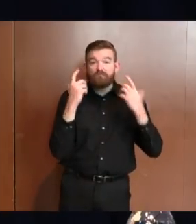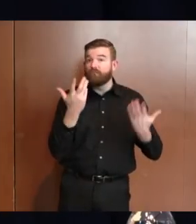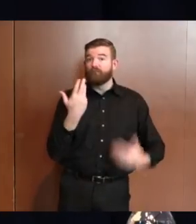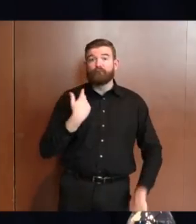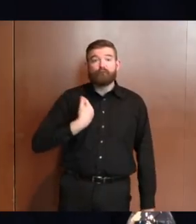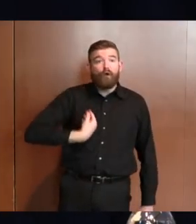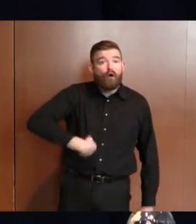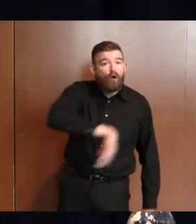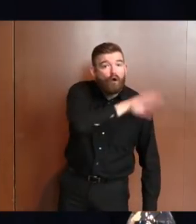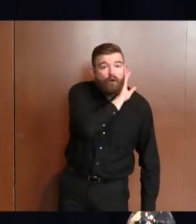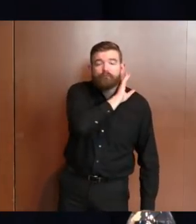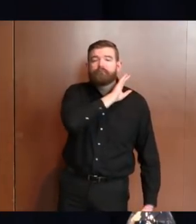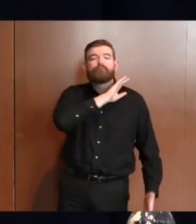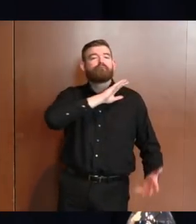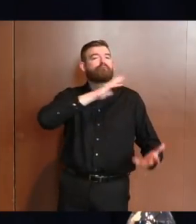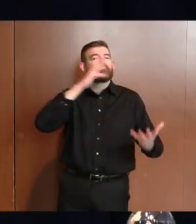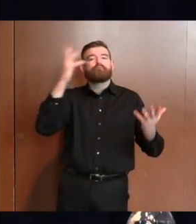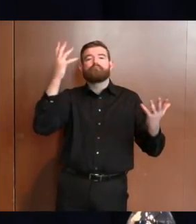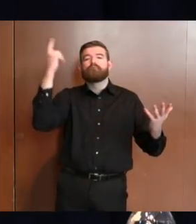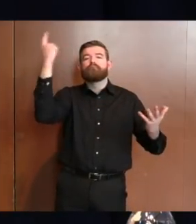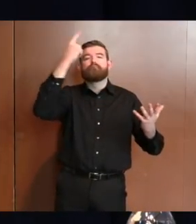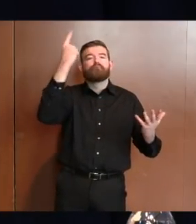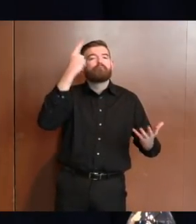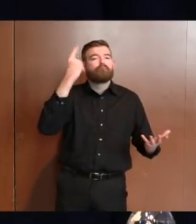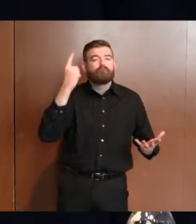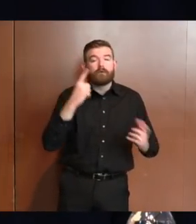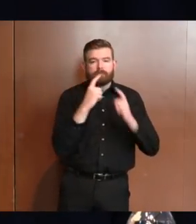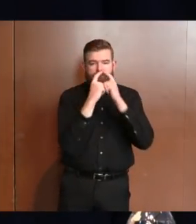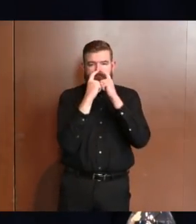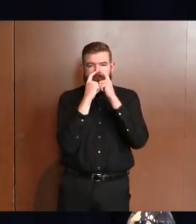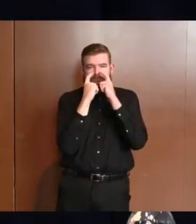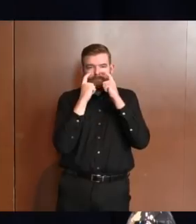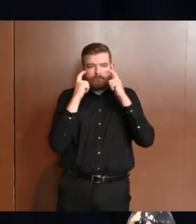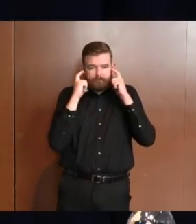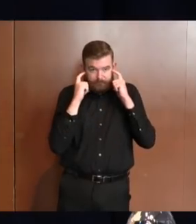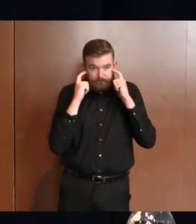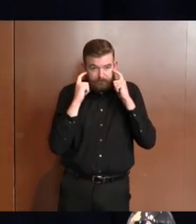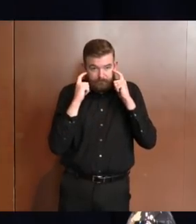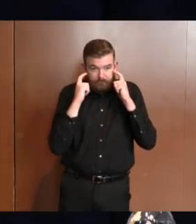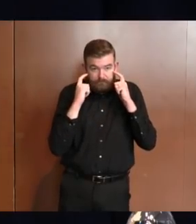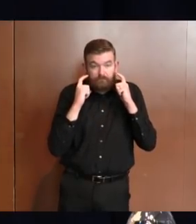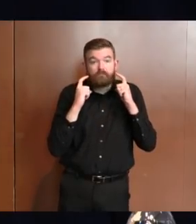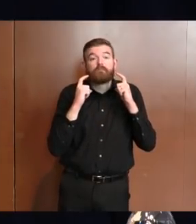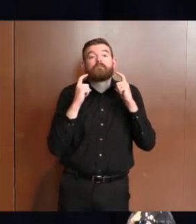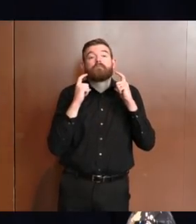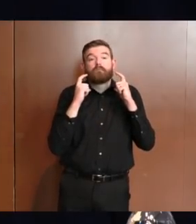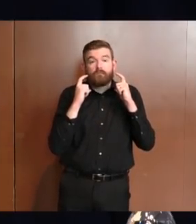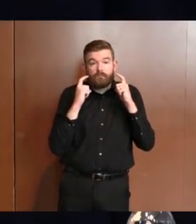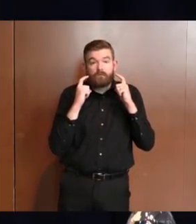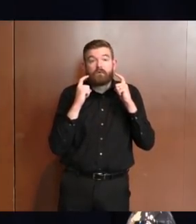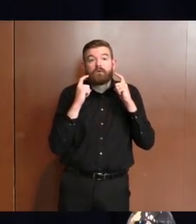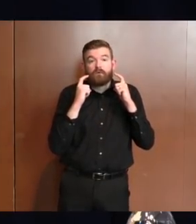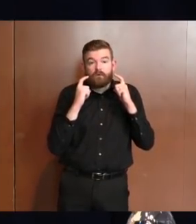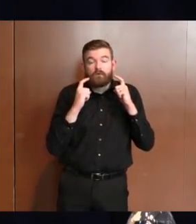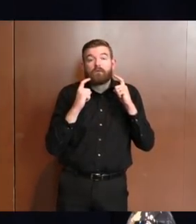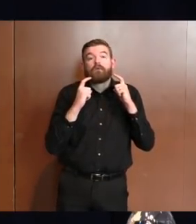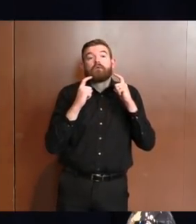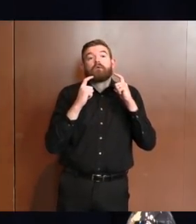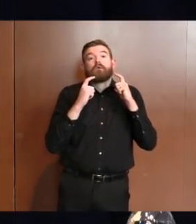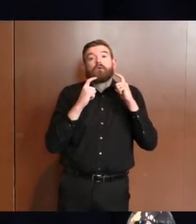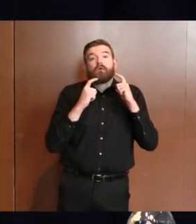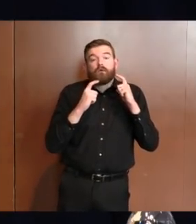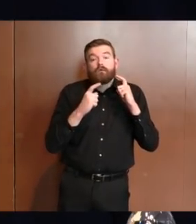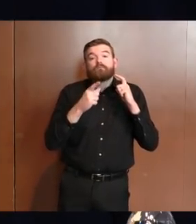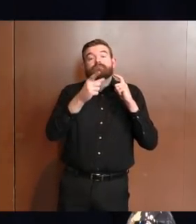And remember, a face covering, lowering your chances of spreading the virus to others. It is not a fail-safe measure